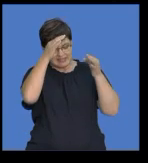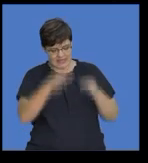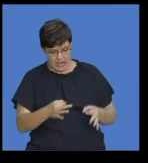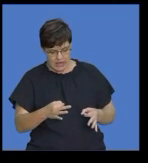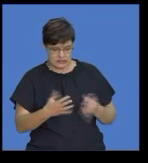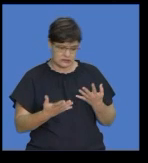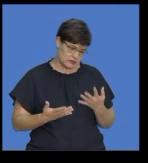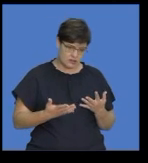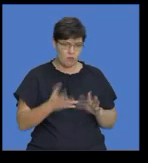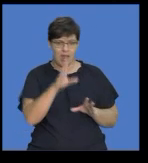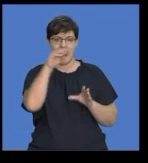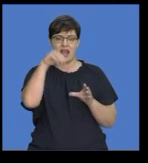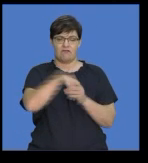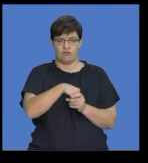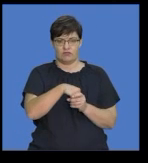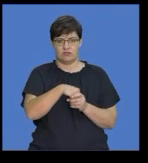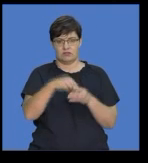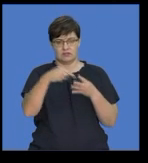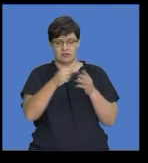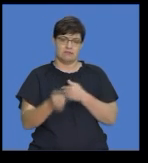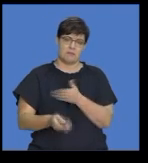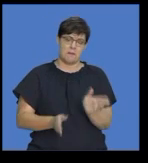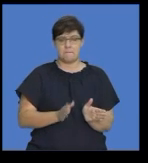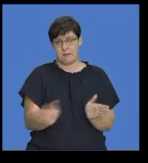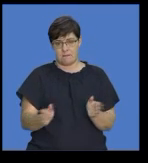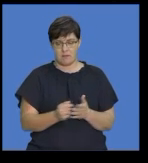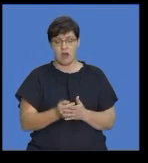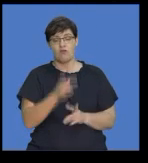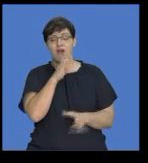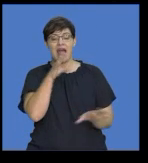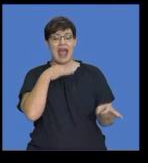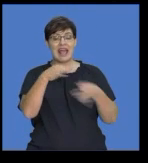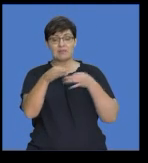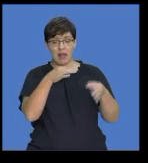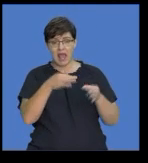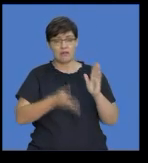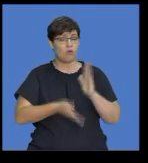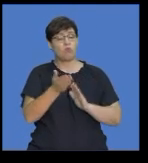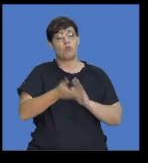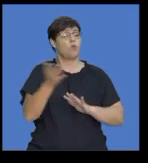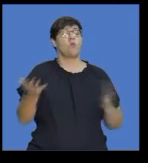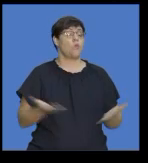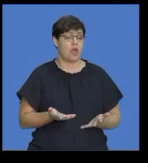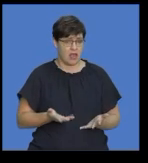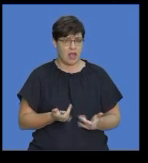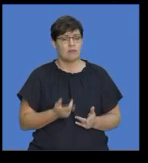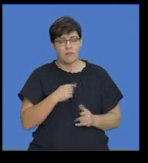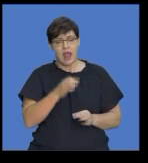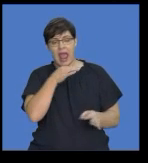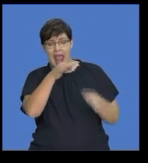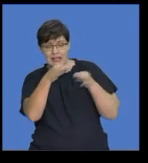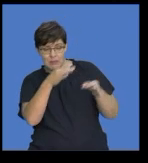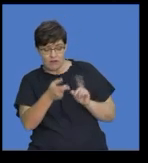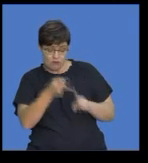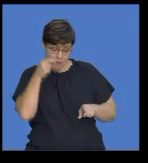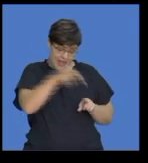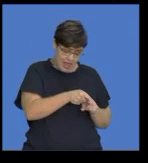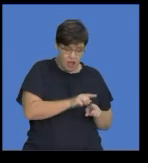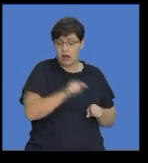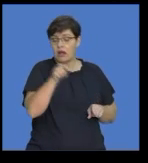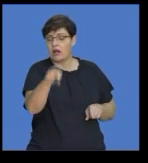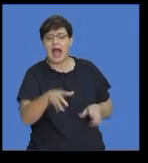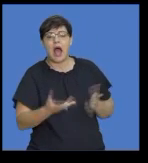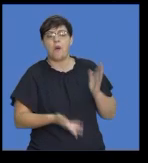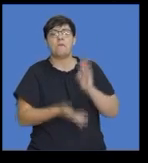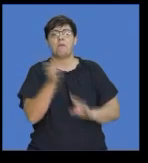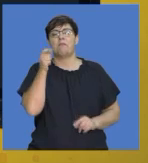directions. Remember, directions is basically how you give a person directions from one place to another. So, a